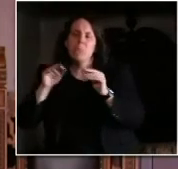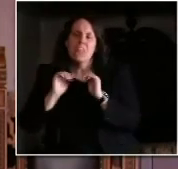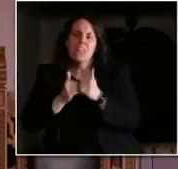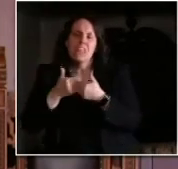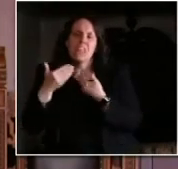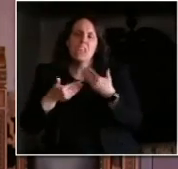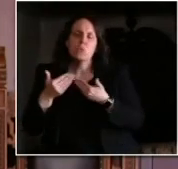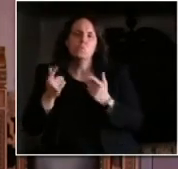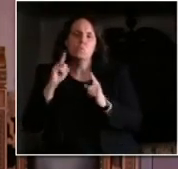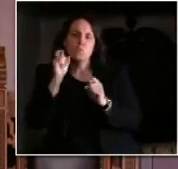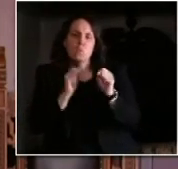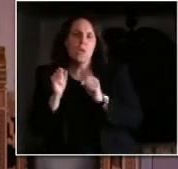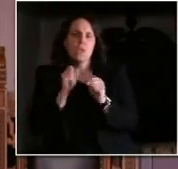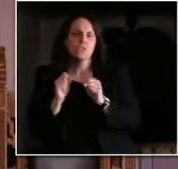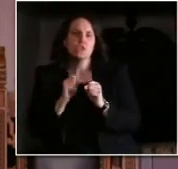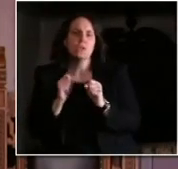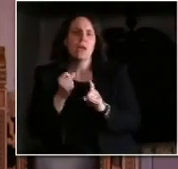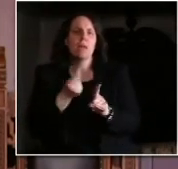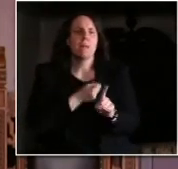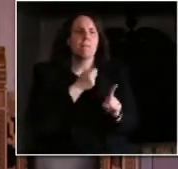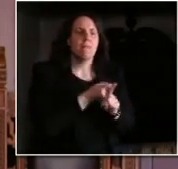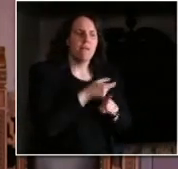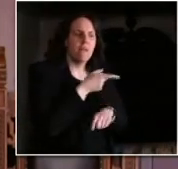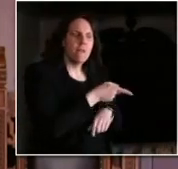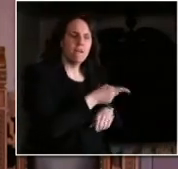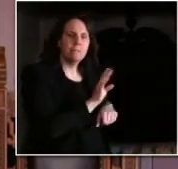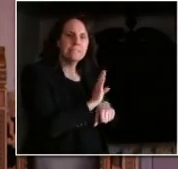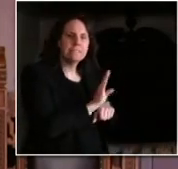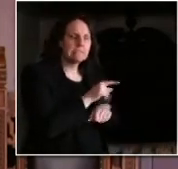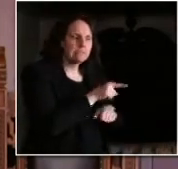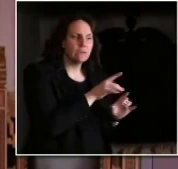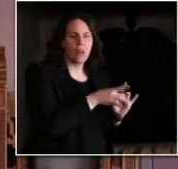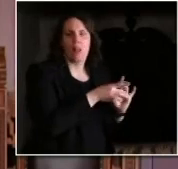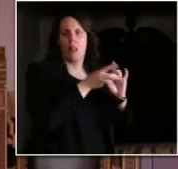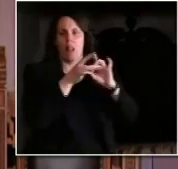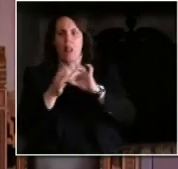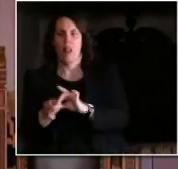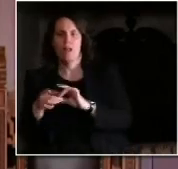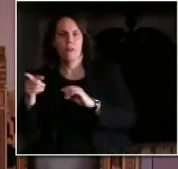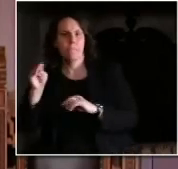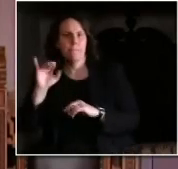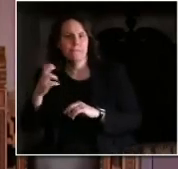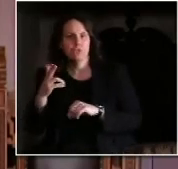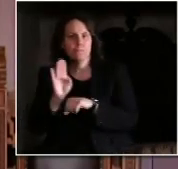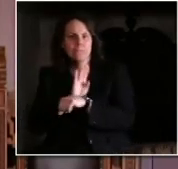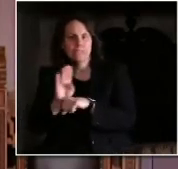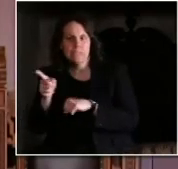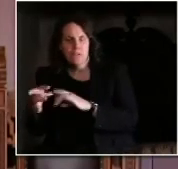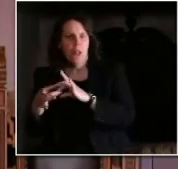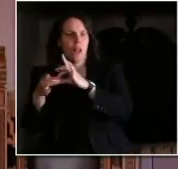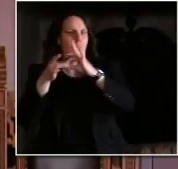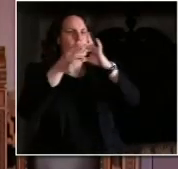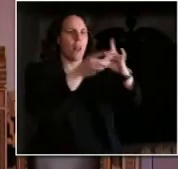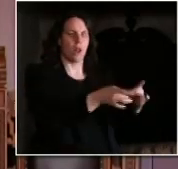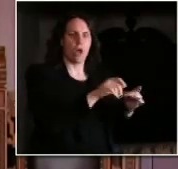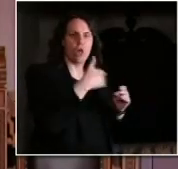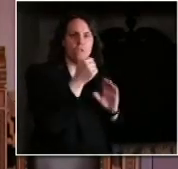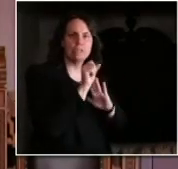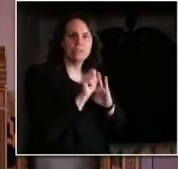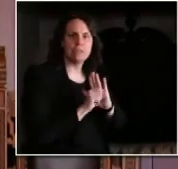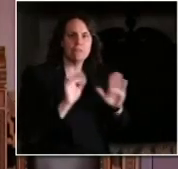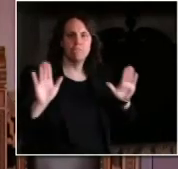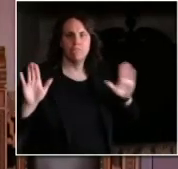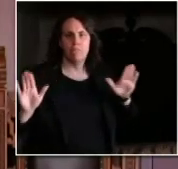the manufacturing, or the supply chain of those manufacturers, or the agriculture industry. So we will be able to learn a lot from each other and